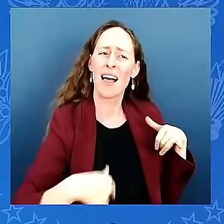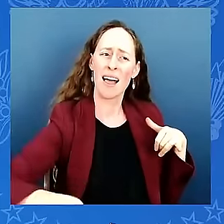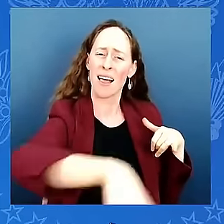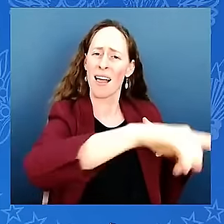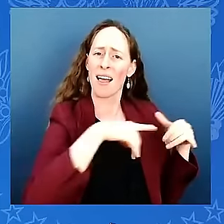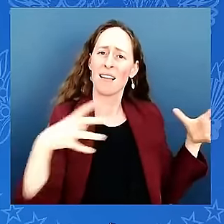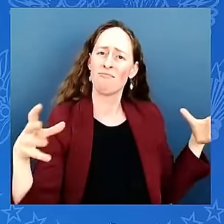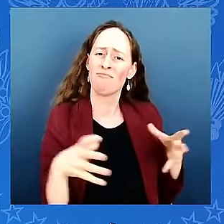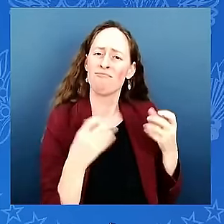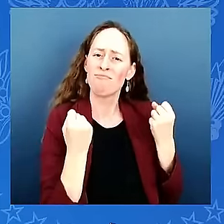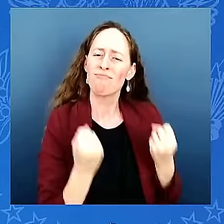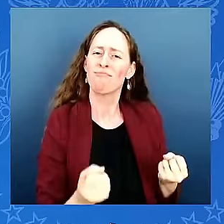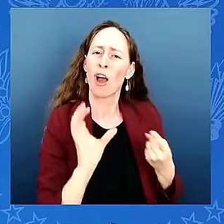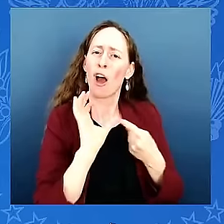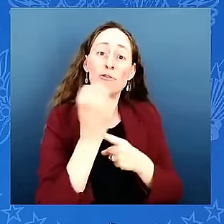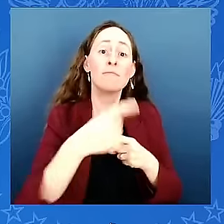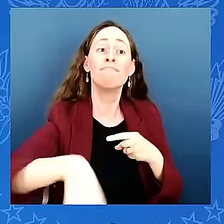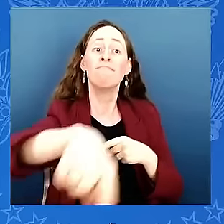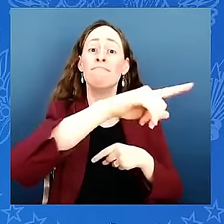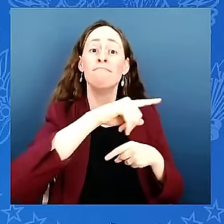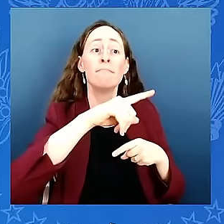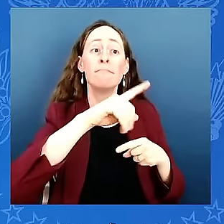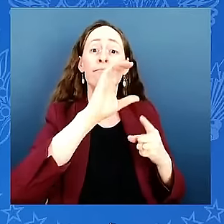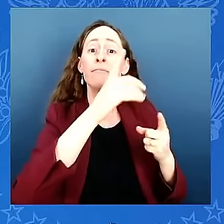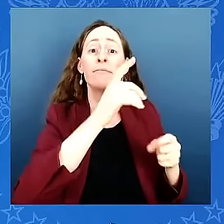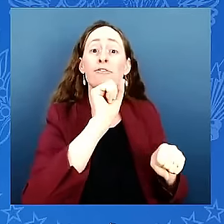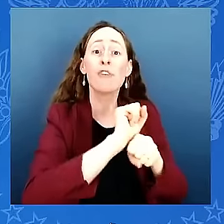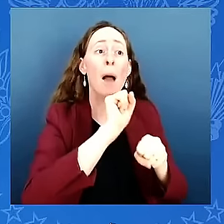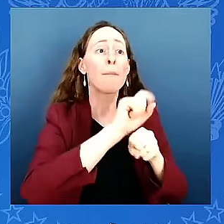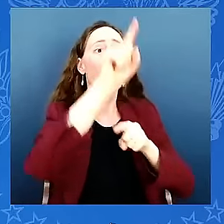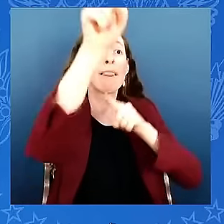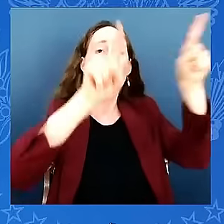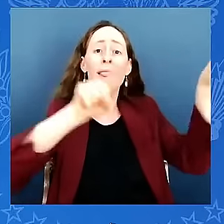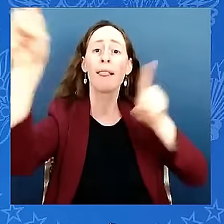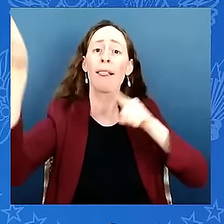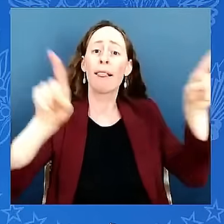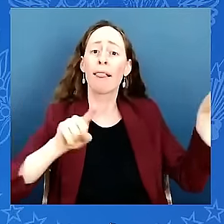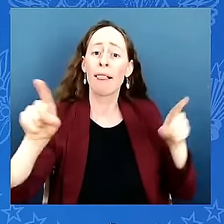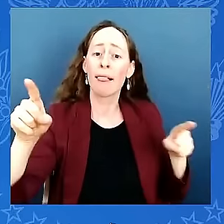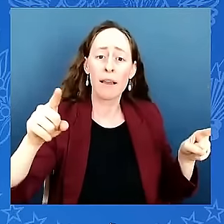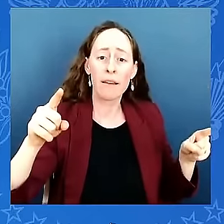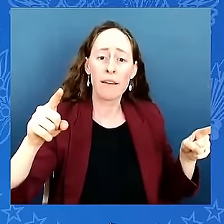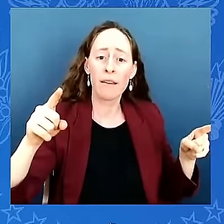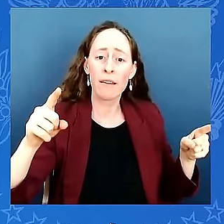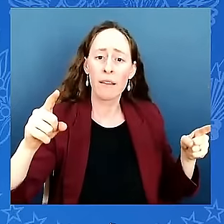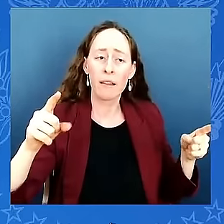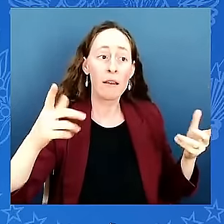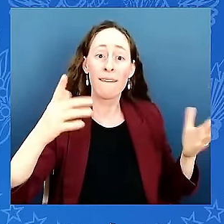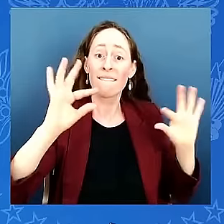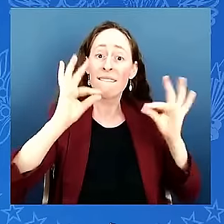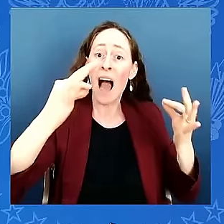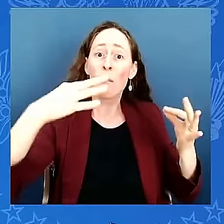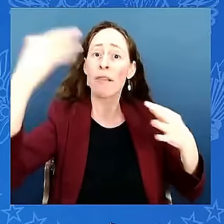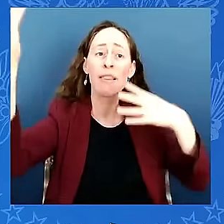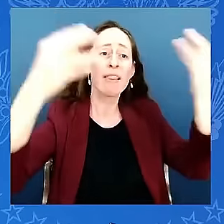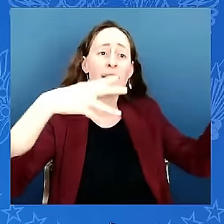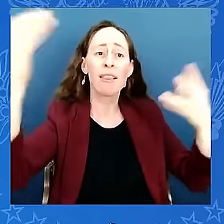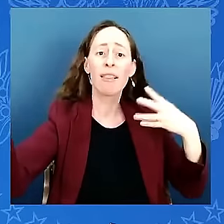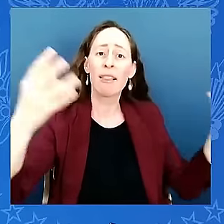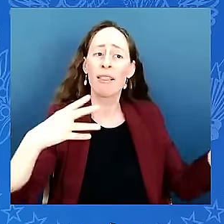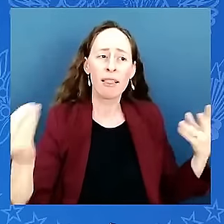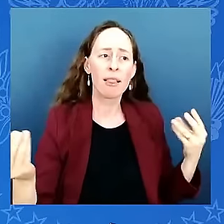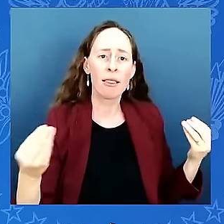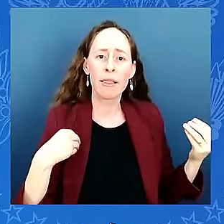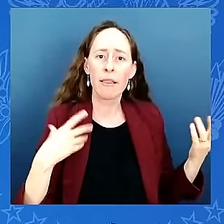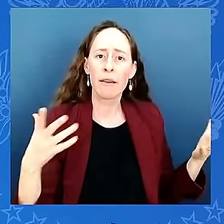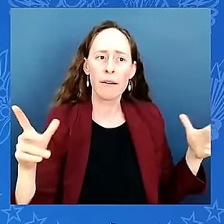they leave they oftentimes oftentimes take their families with them um and then eventually 20 30